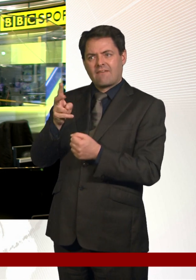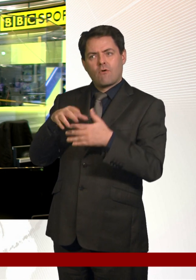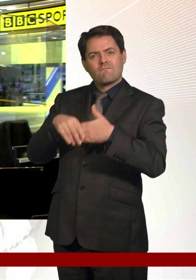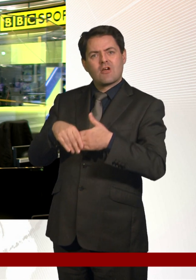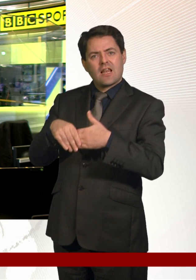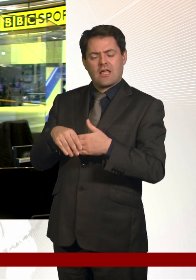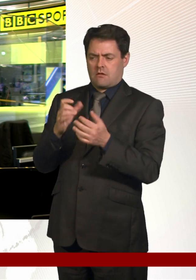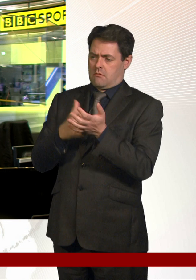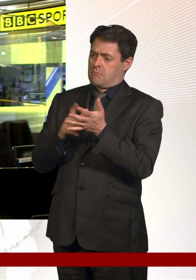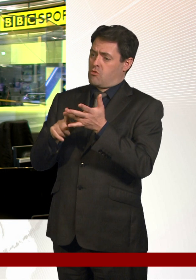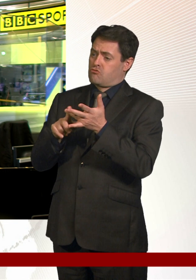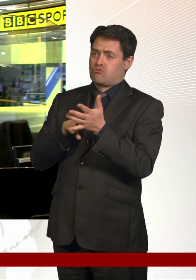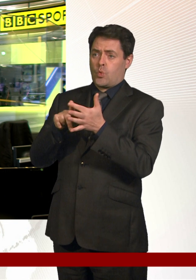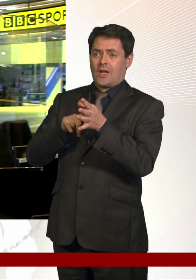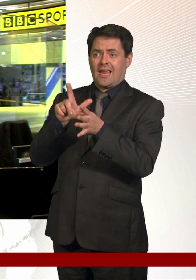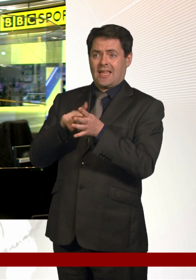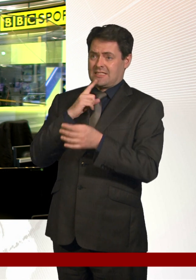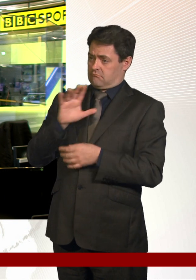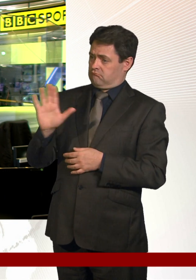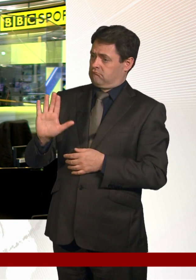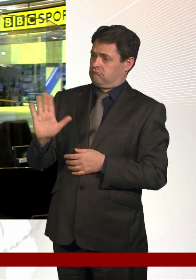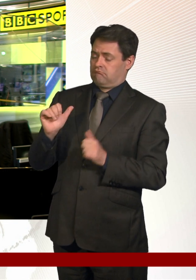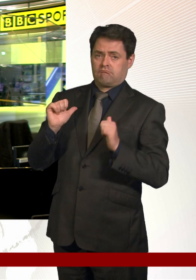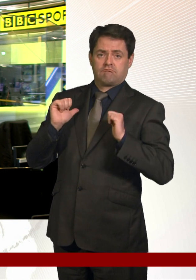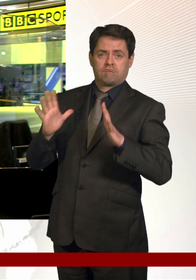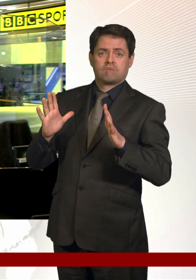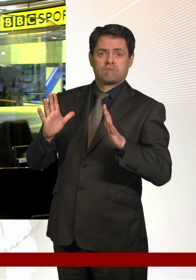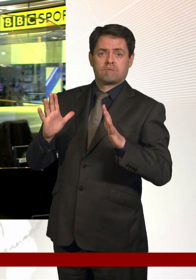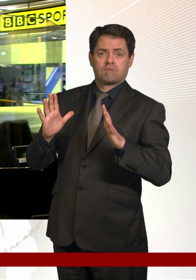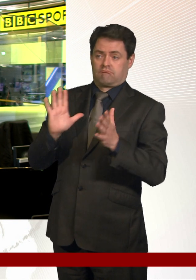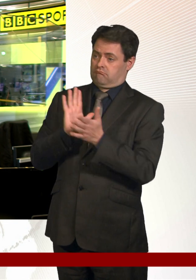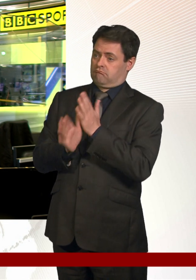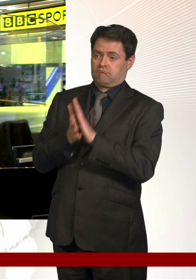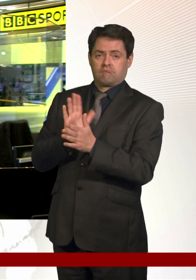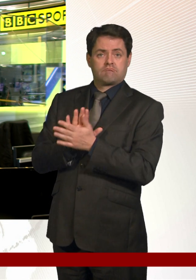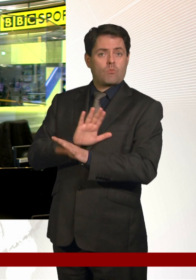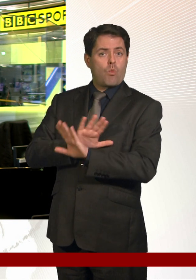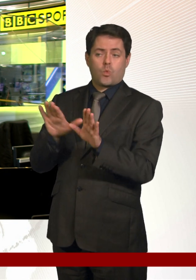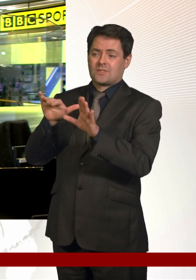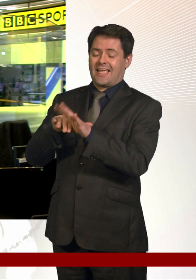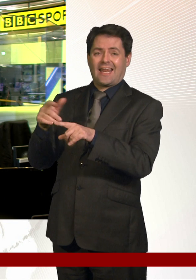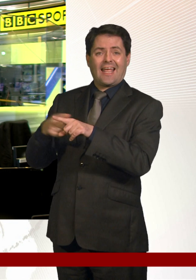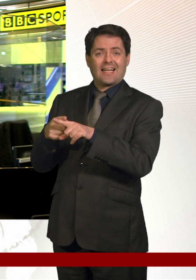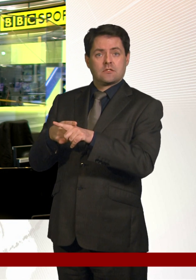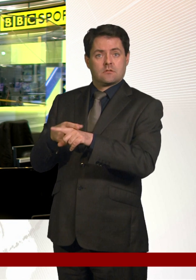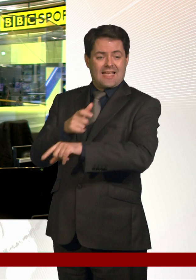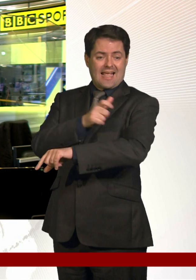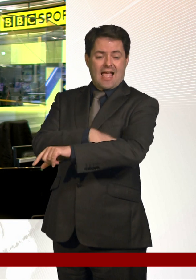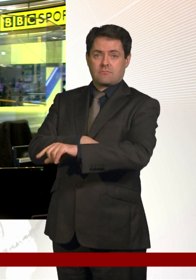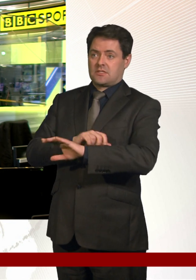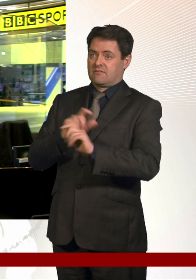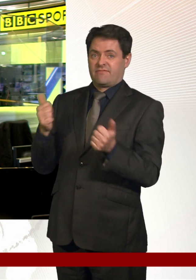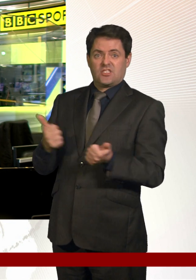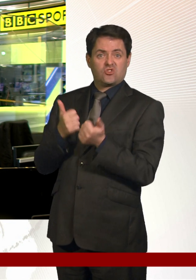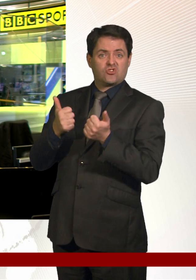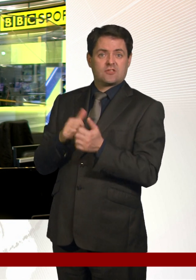But Rooney informed Southgate of his desire to retire. And so that's it. Wayne Rooney retires. The England captain's international career is over.